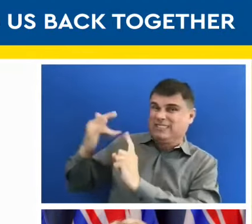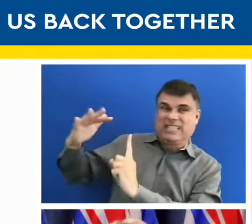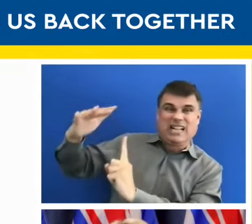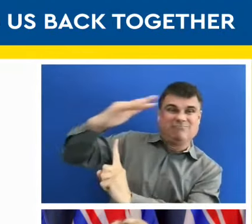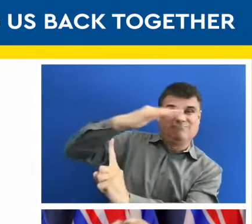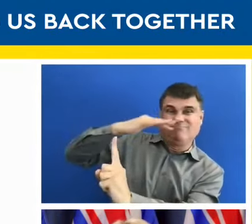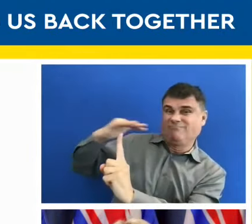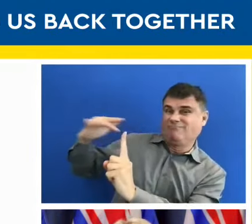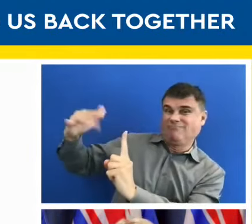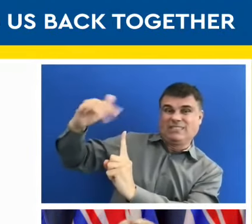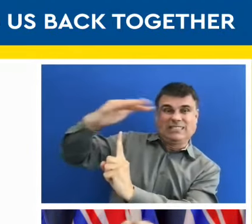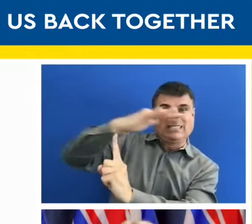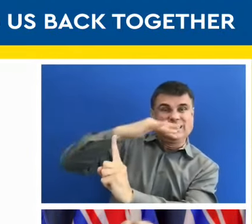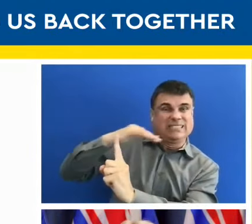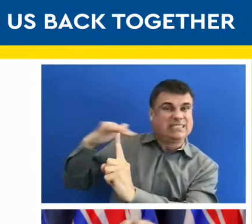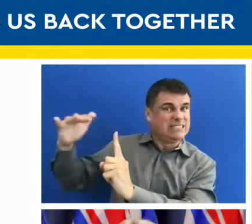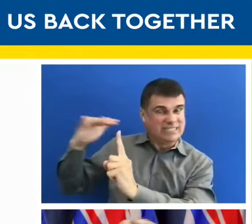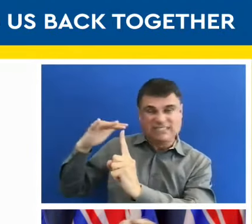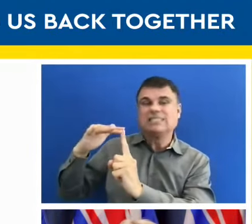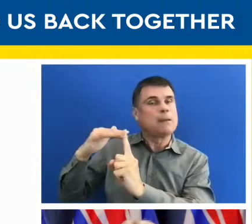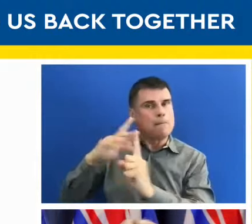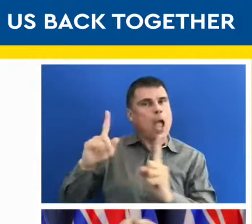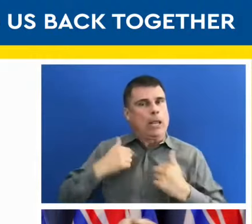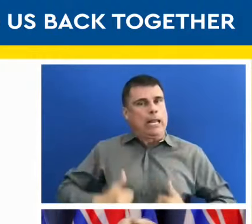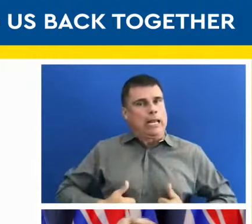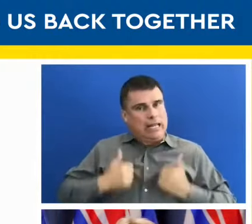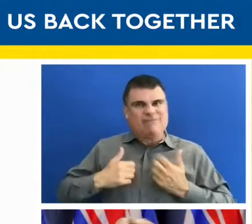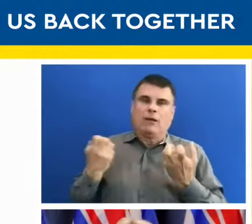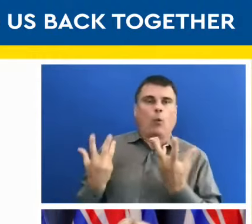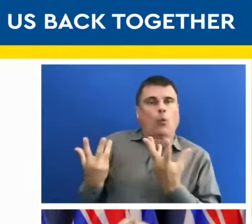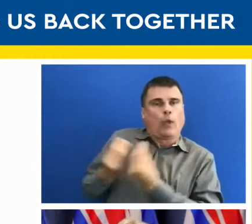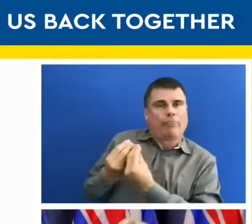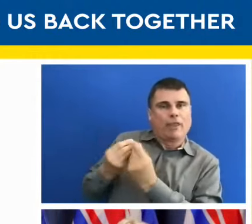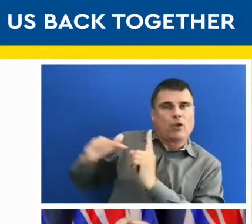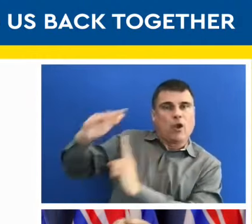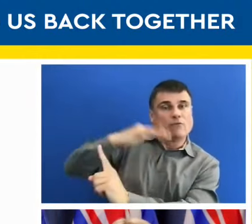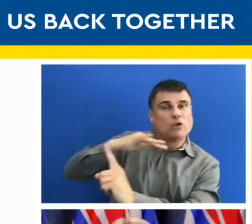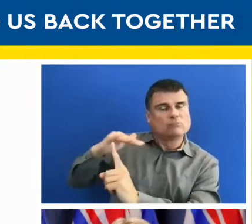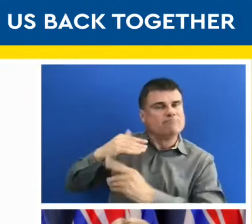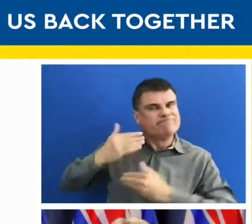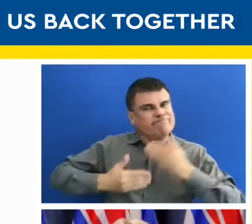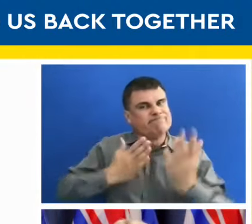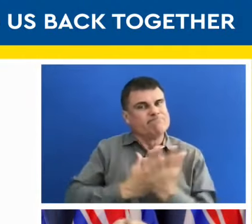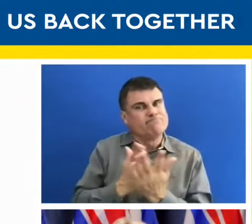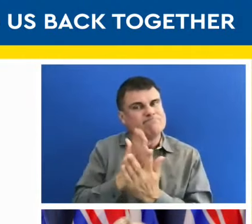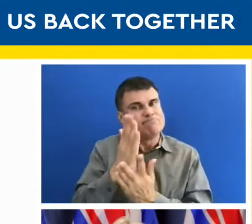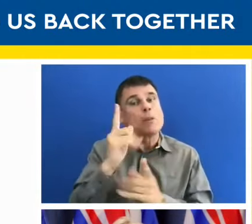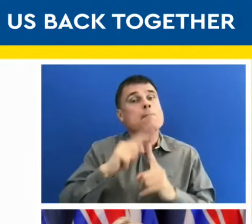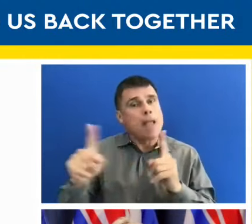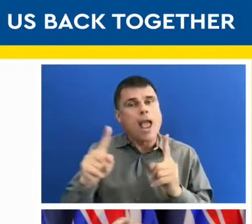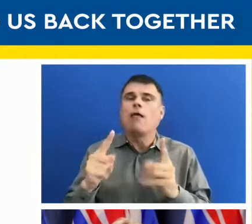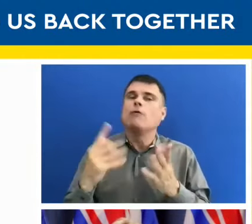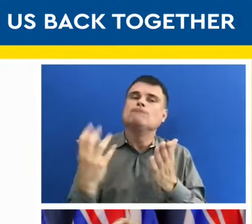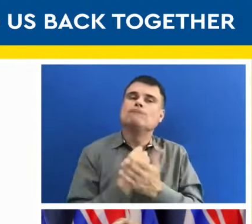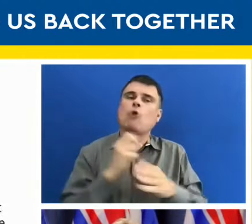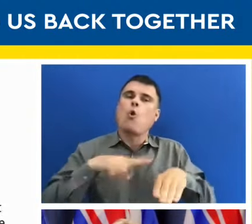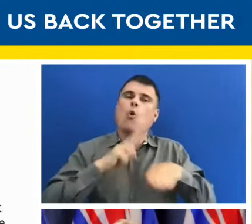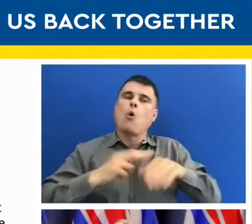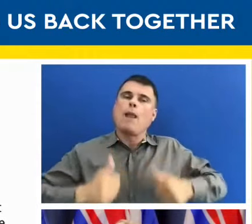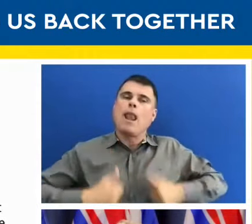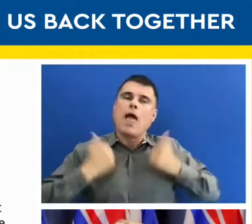lives and being able to get back to the things that we need to do in our lives. Those important social connections.